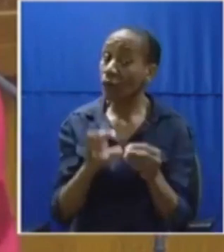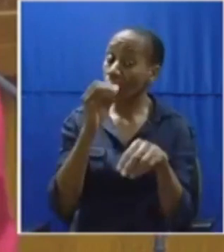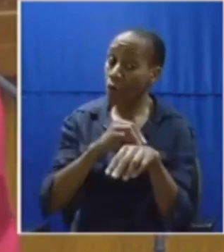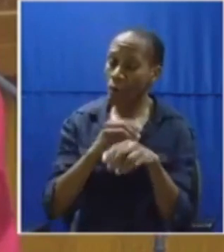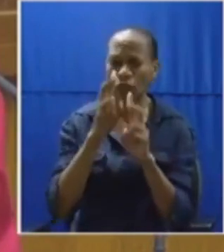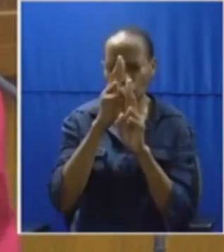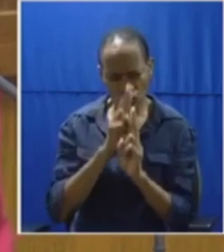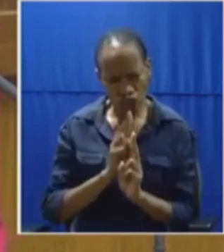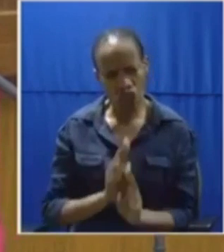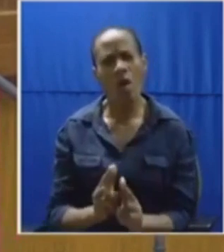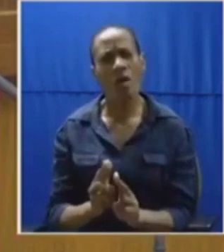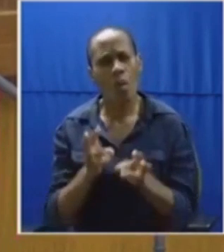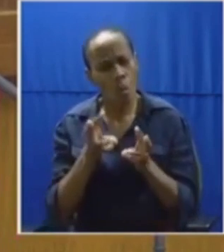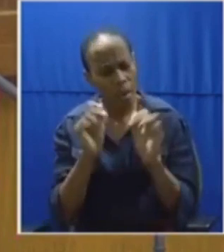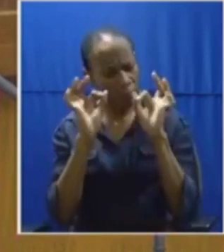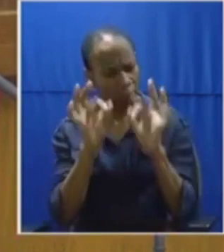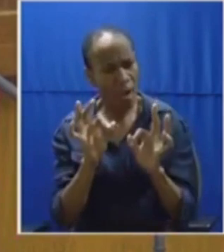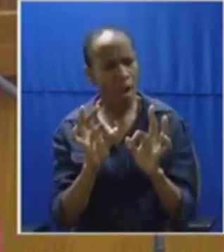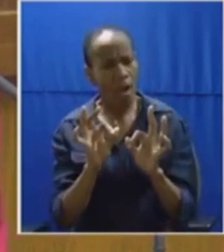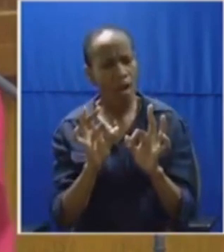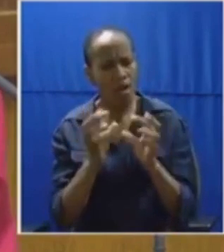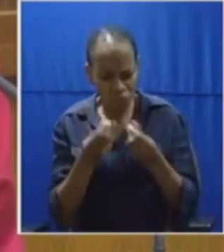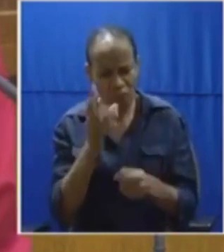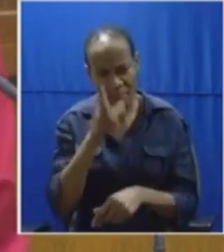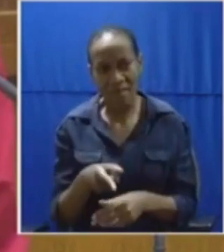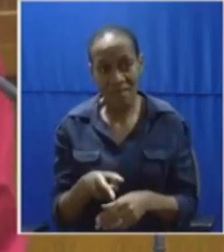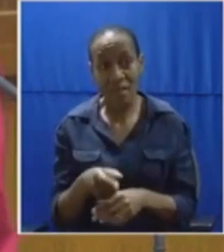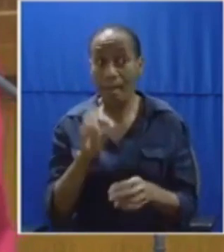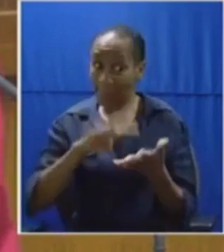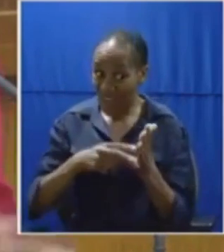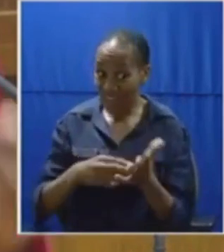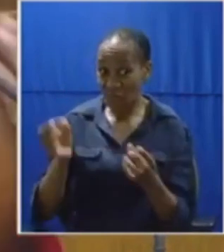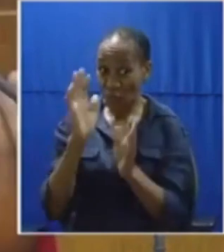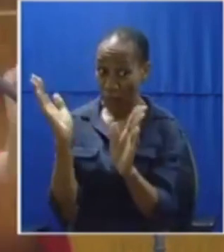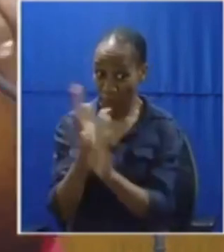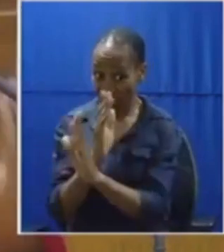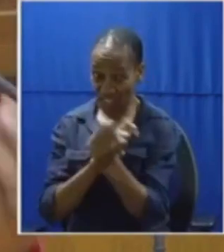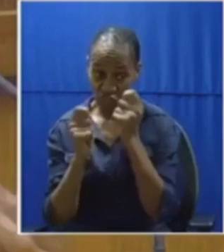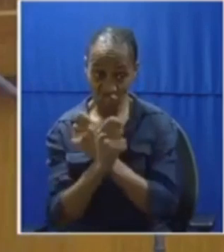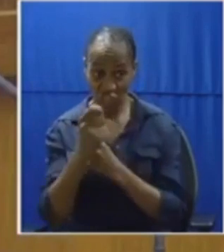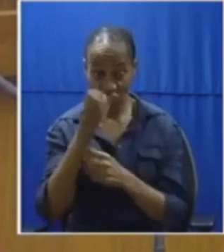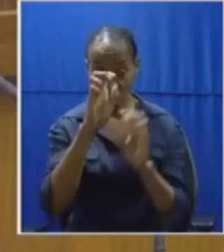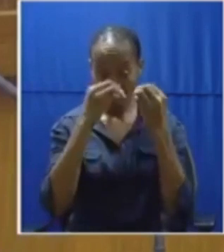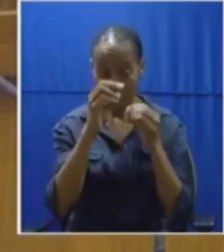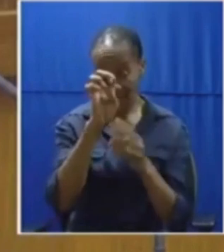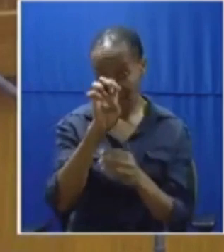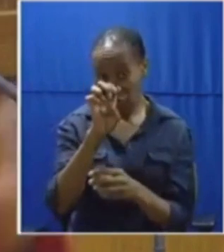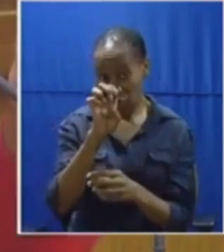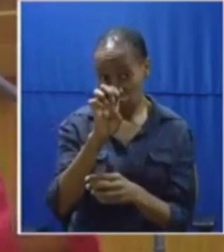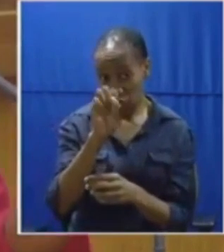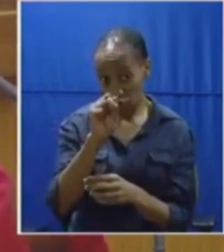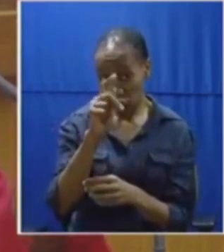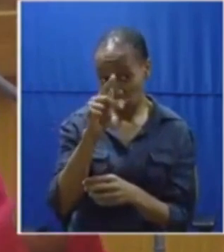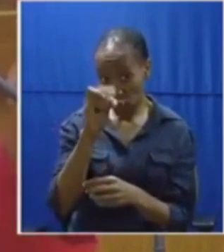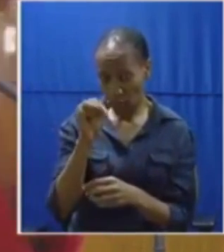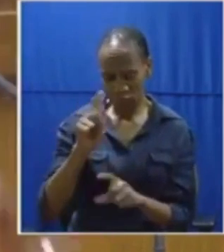and openly because an attempt to privatize it will never be accepted. And you must be rest assured, President, that if you